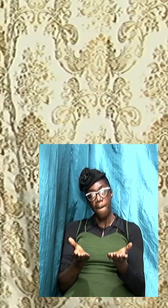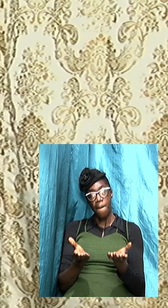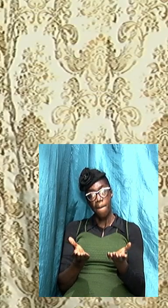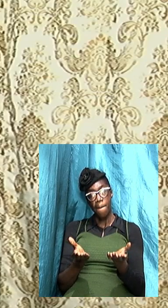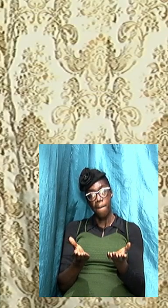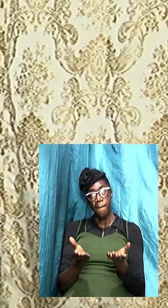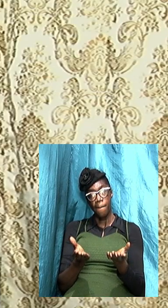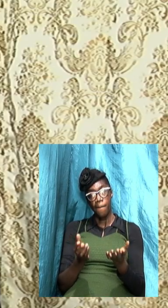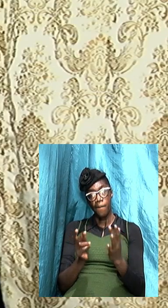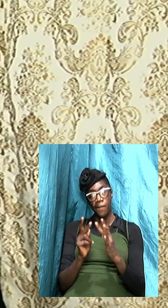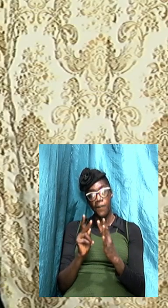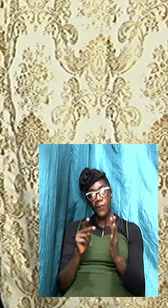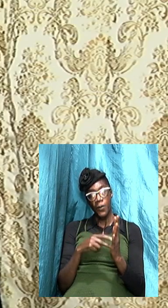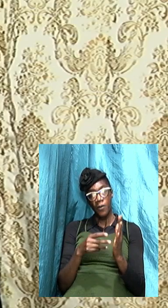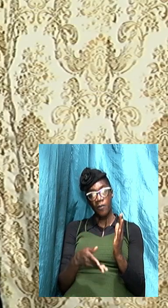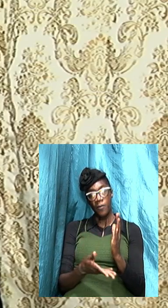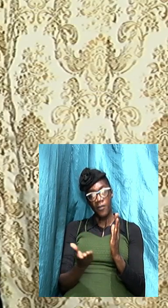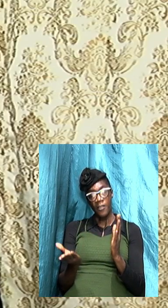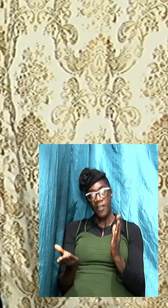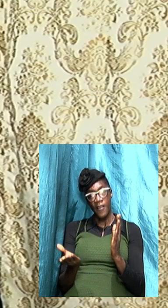the principle is there